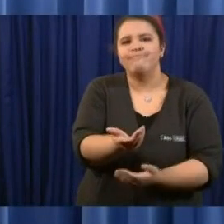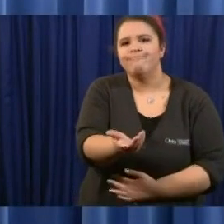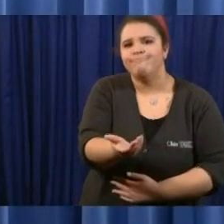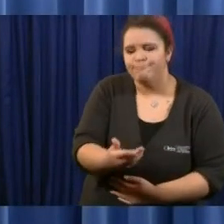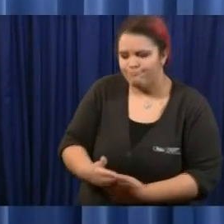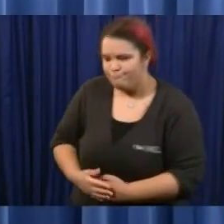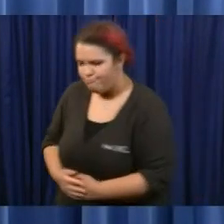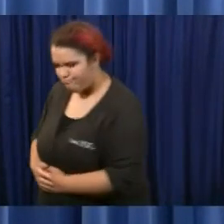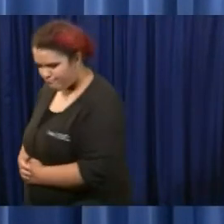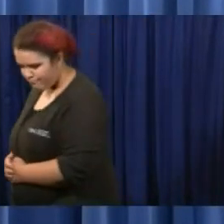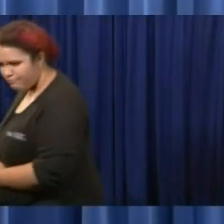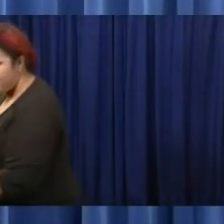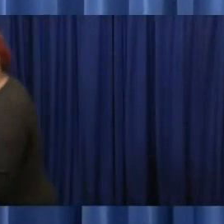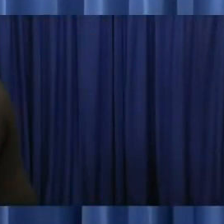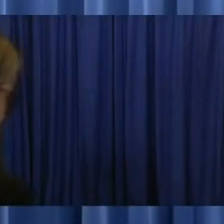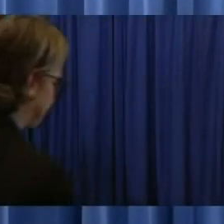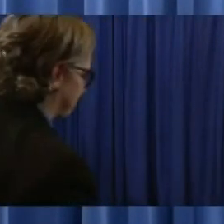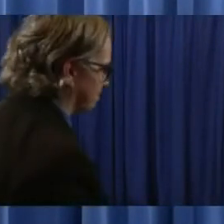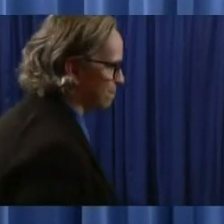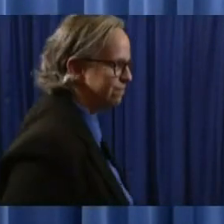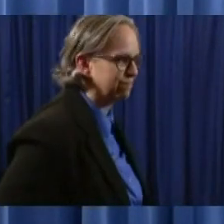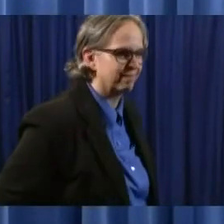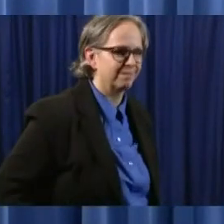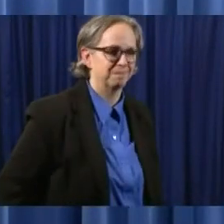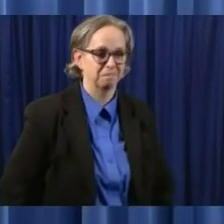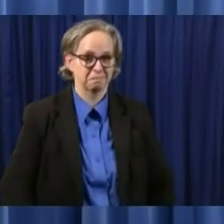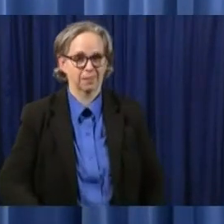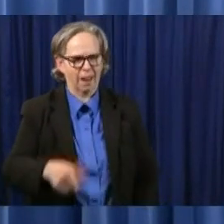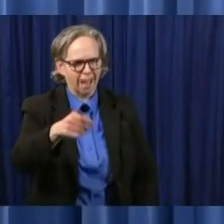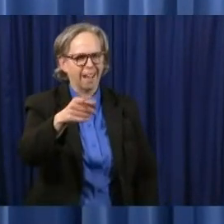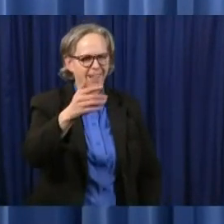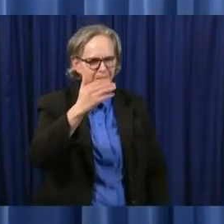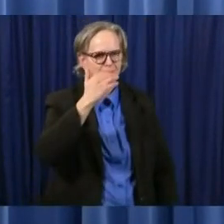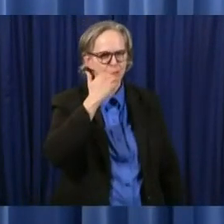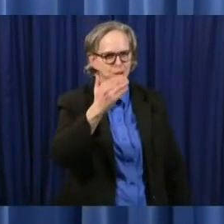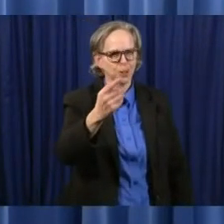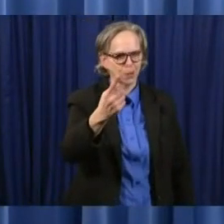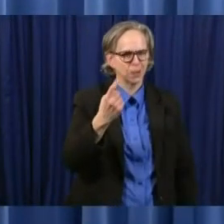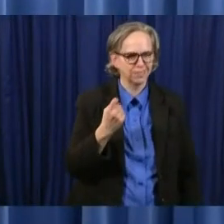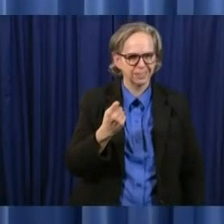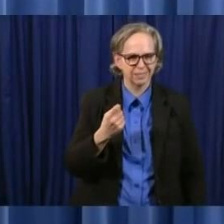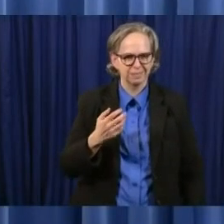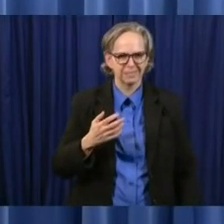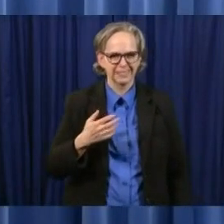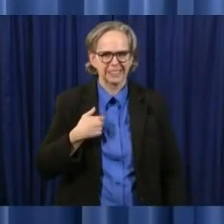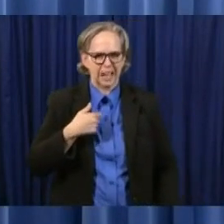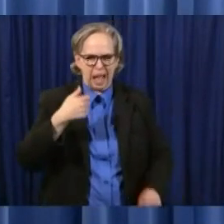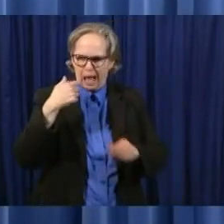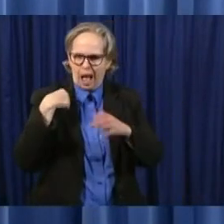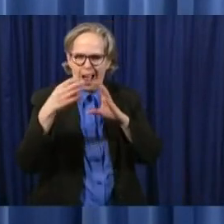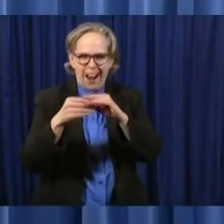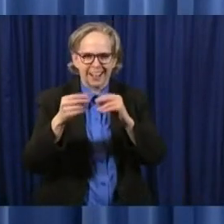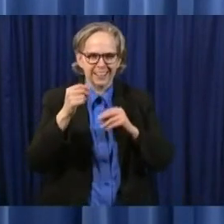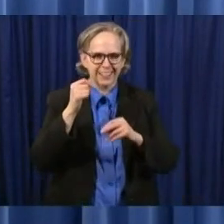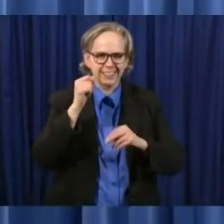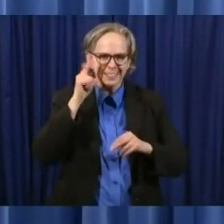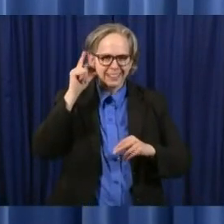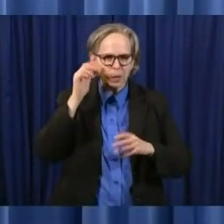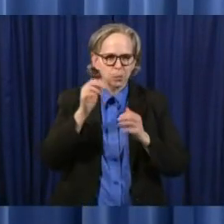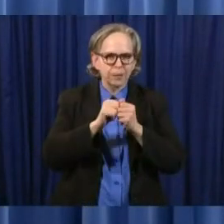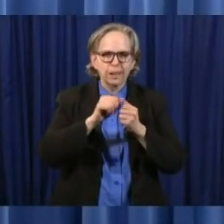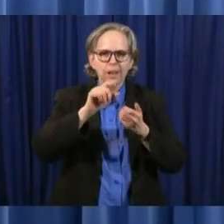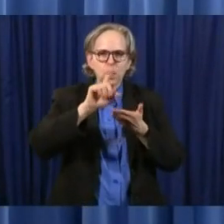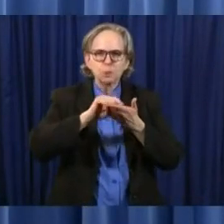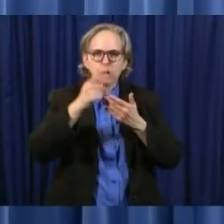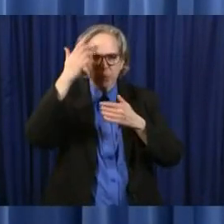and i you know i referenced that the other day when i looked at the uh all the newspaper headlines around the state and it was talking about opening up